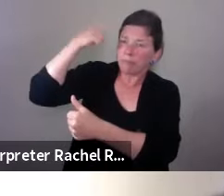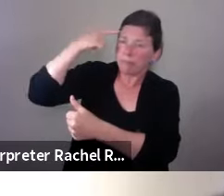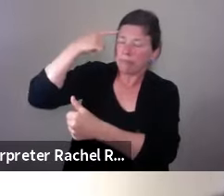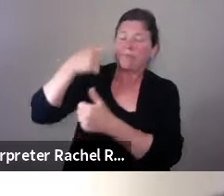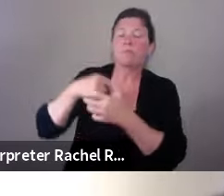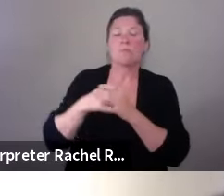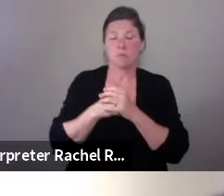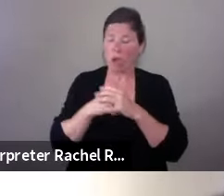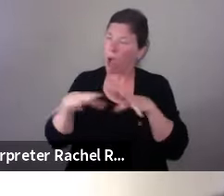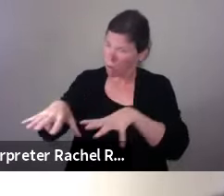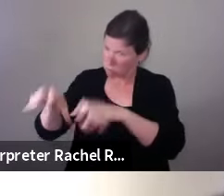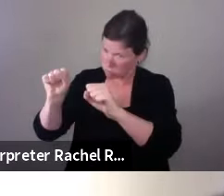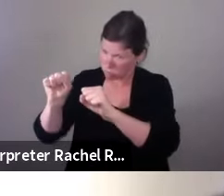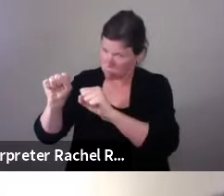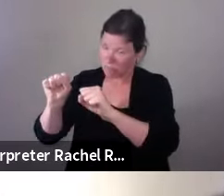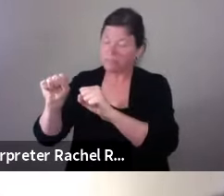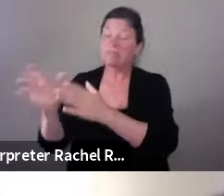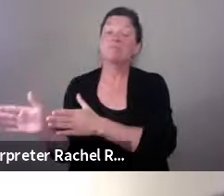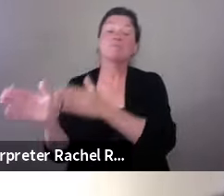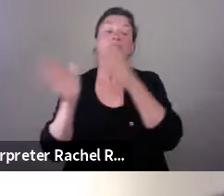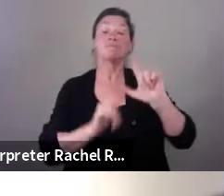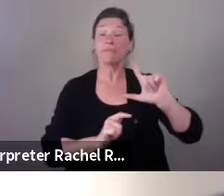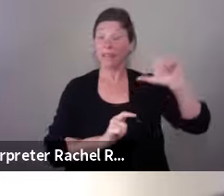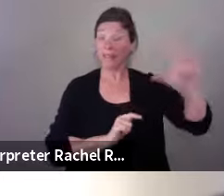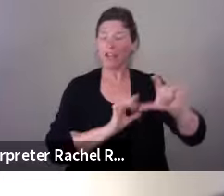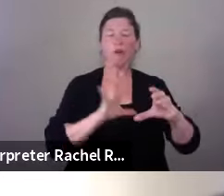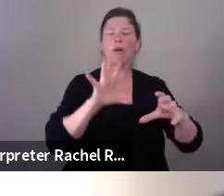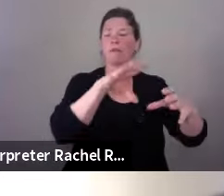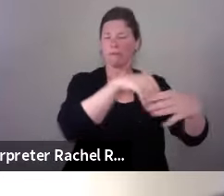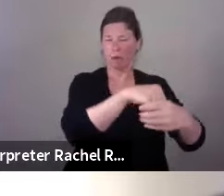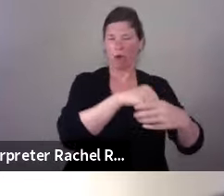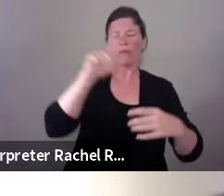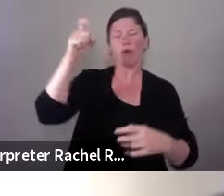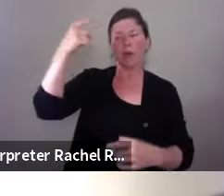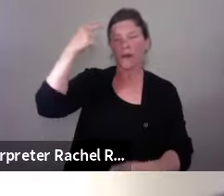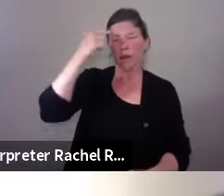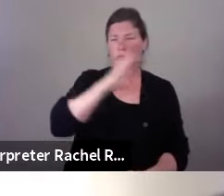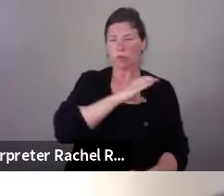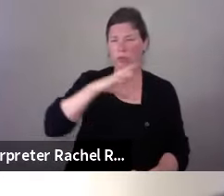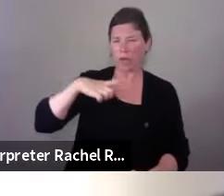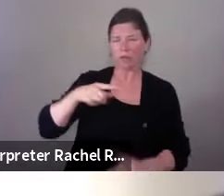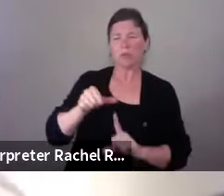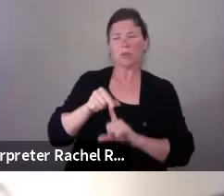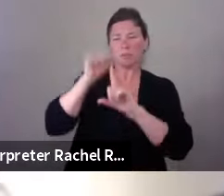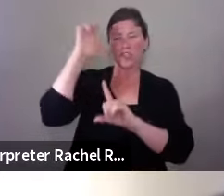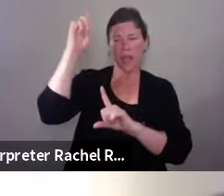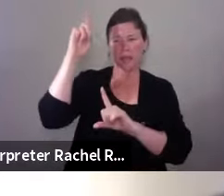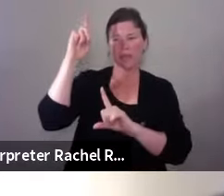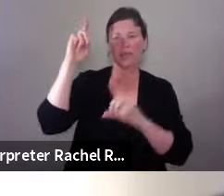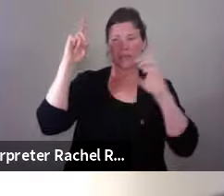try to get on the Governor's Council for Disabilities and Special Education around 2004, which I did.